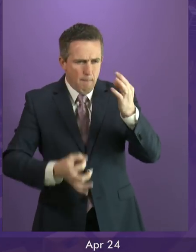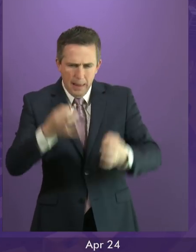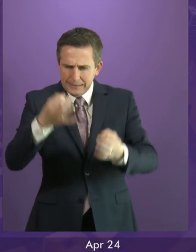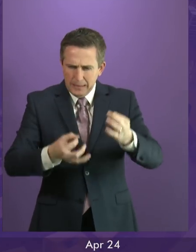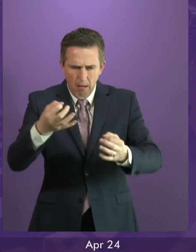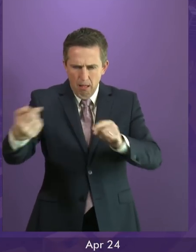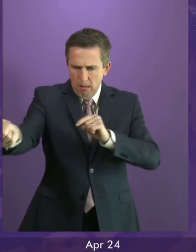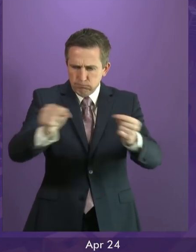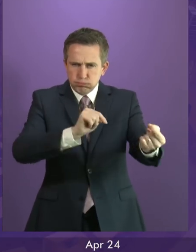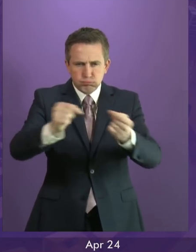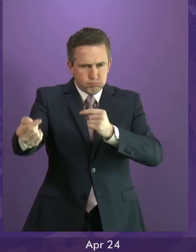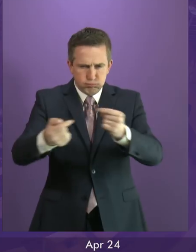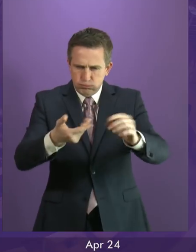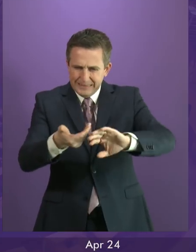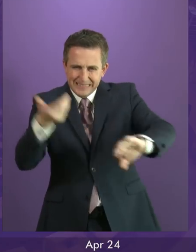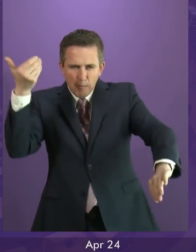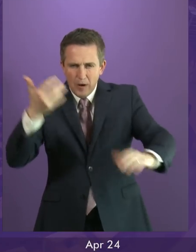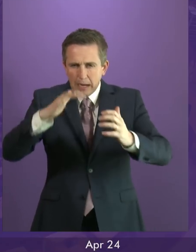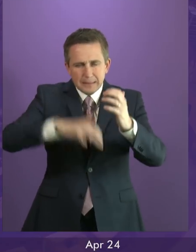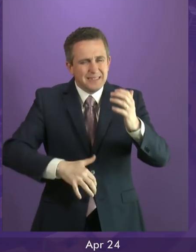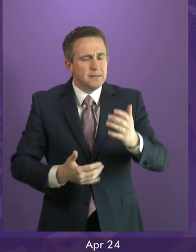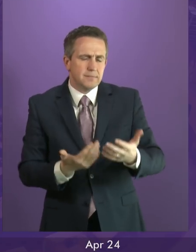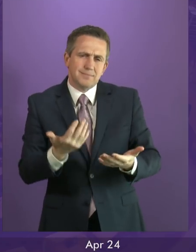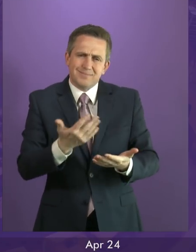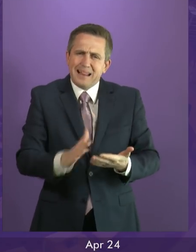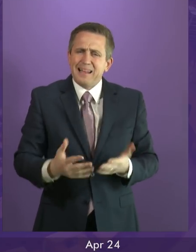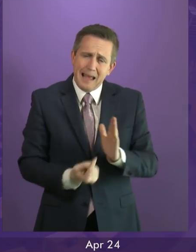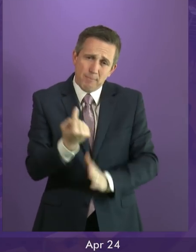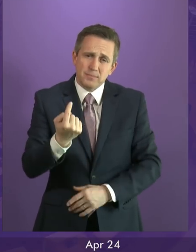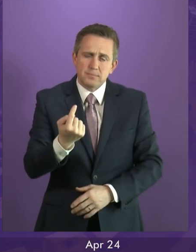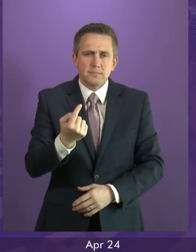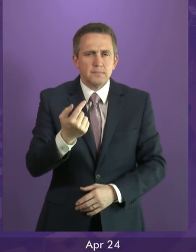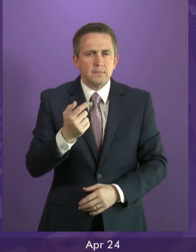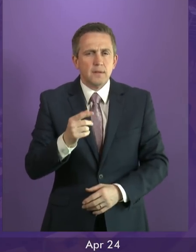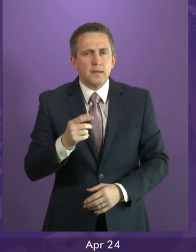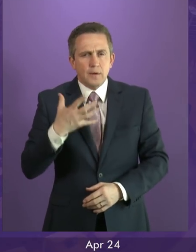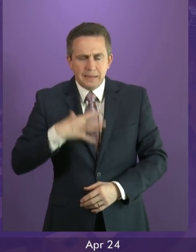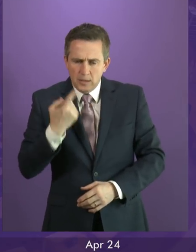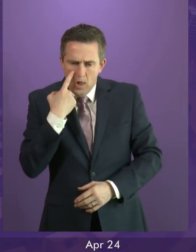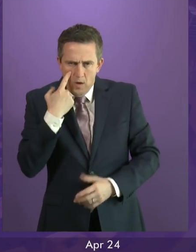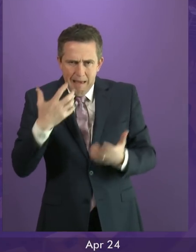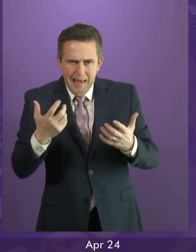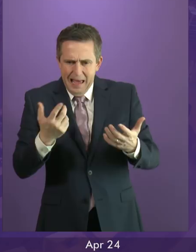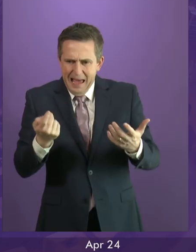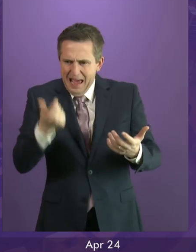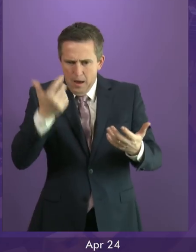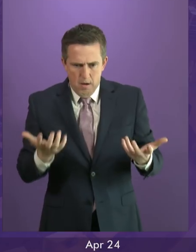caused by the Brexit experience. The answer though cannot be to ignore or to suppress